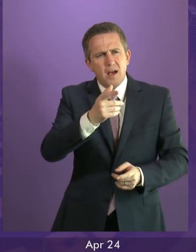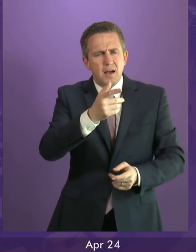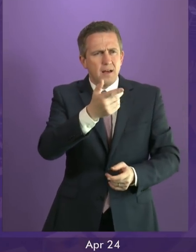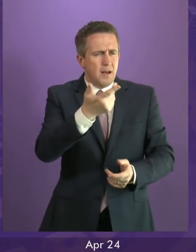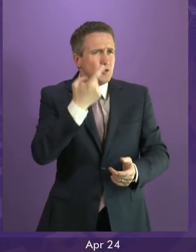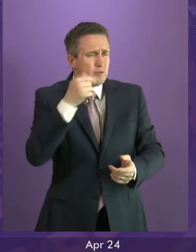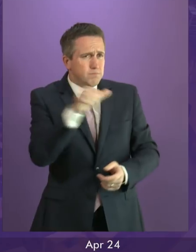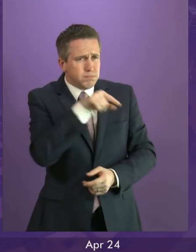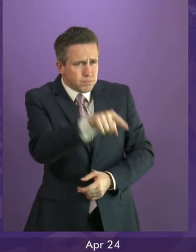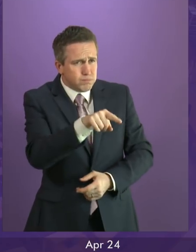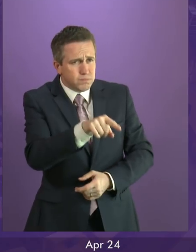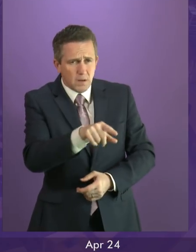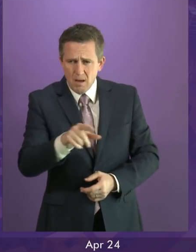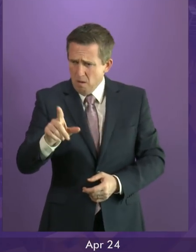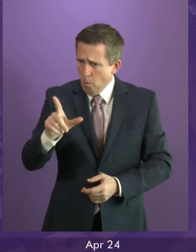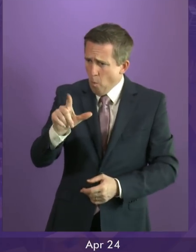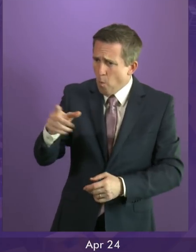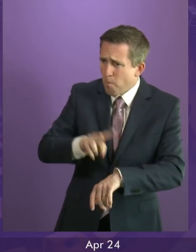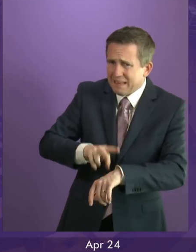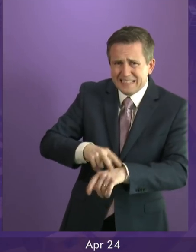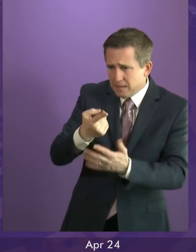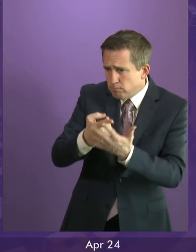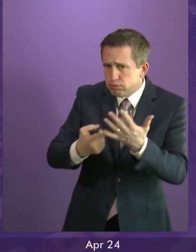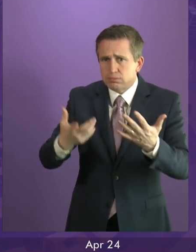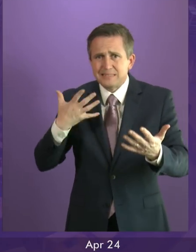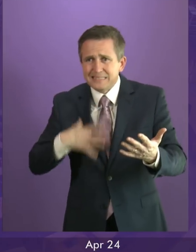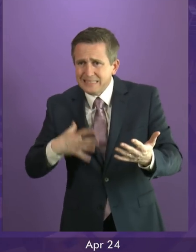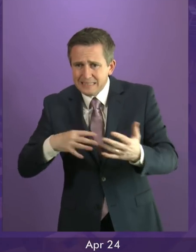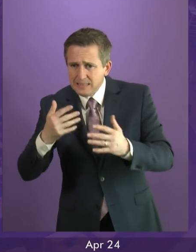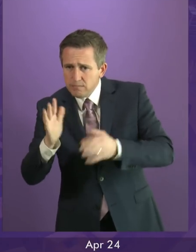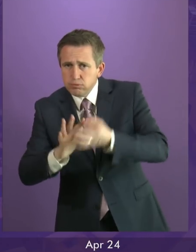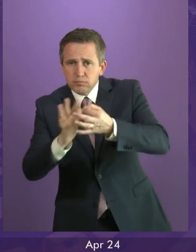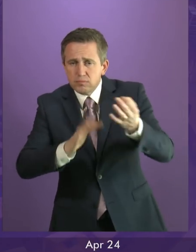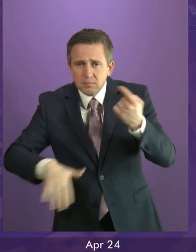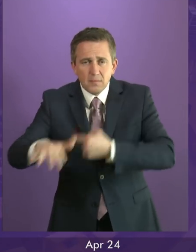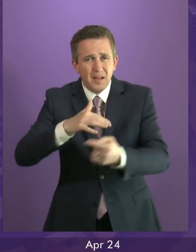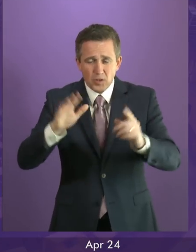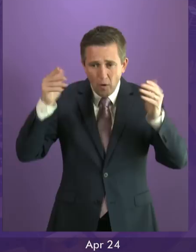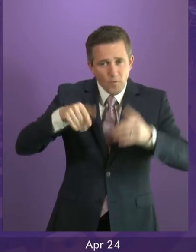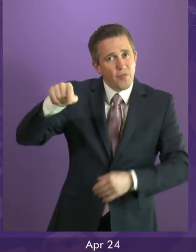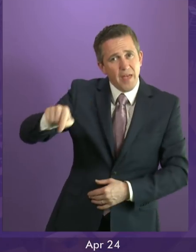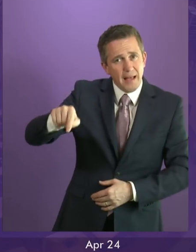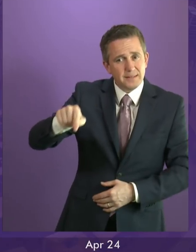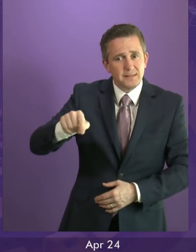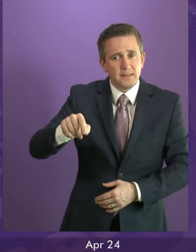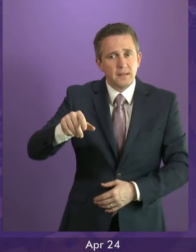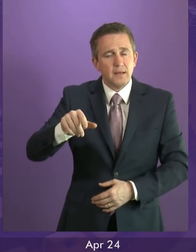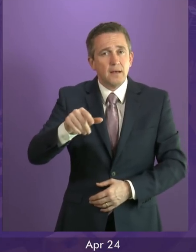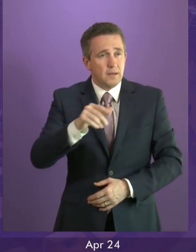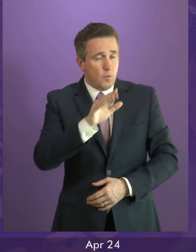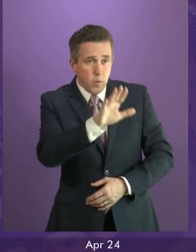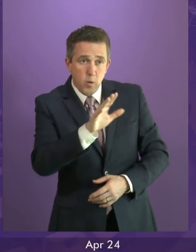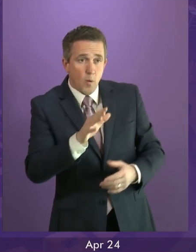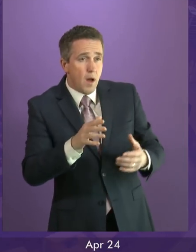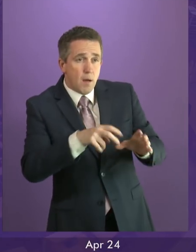wrangling and using resources to draft legislation, which may not even be competent and hinges on an event